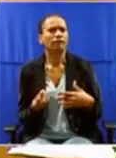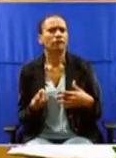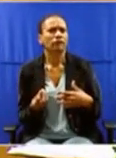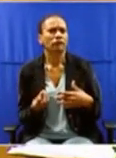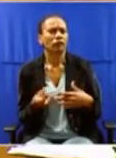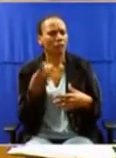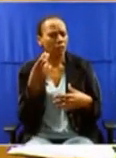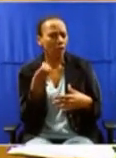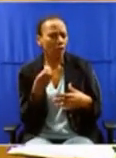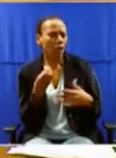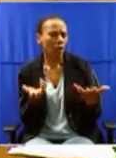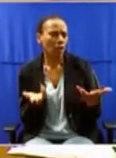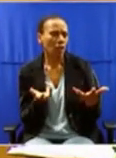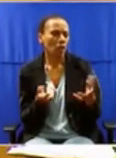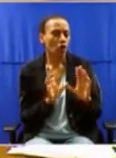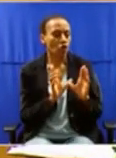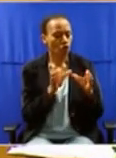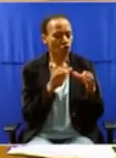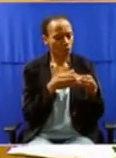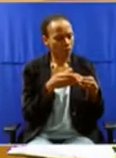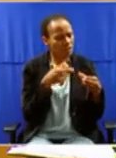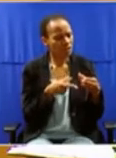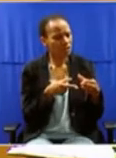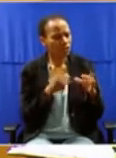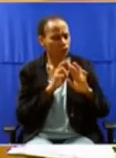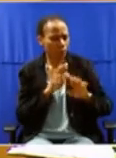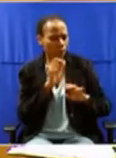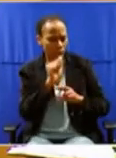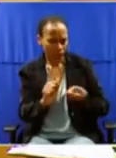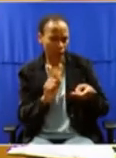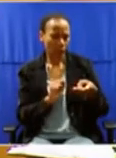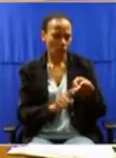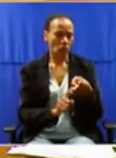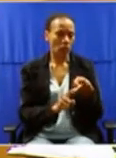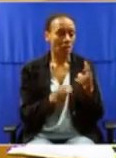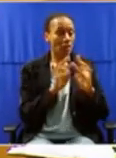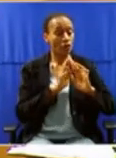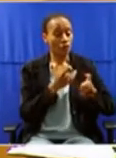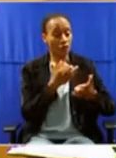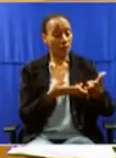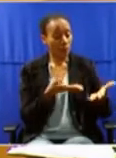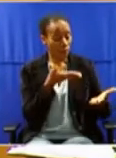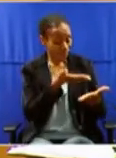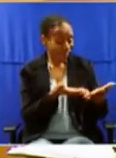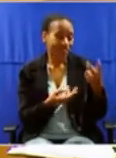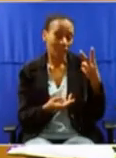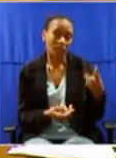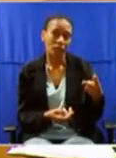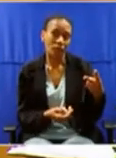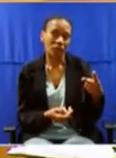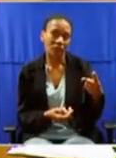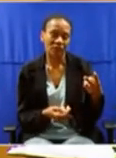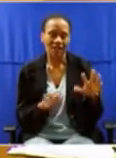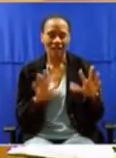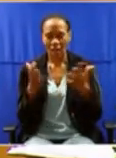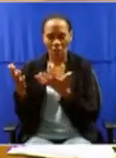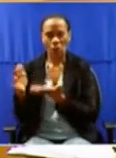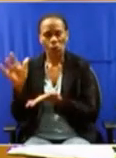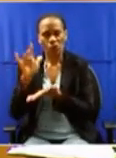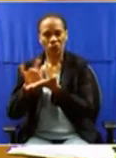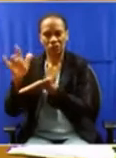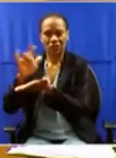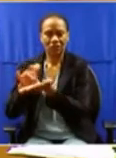both by the Commission's report and by this report in the state of shelters for